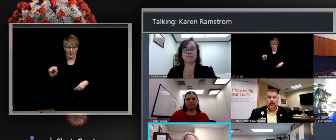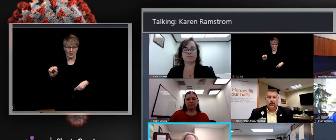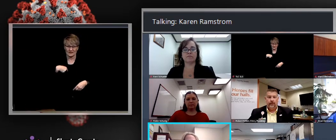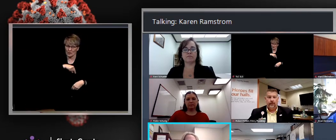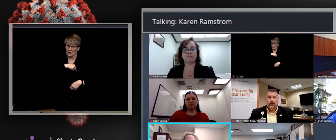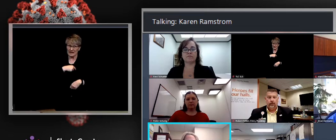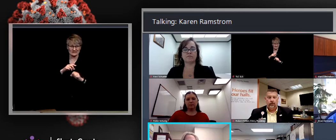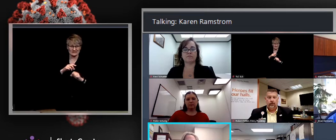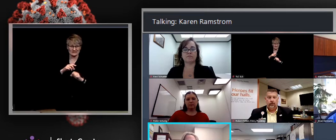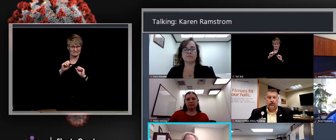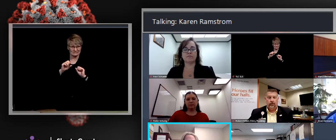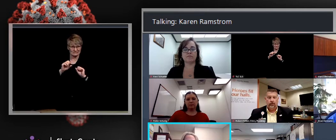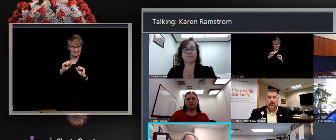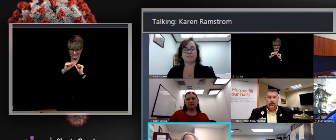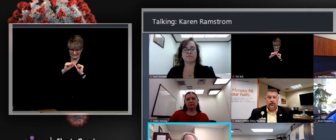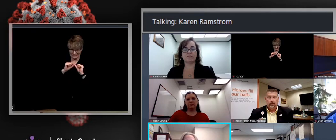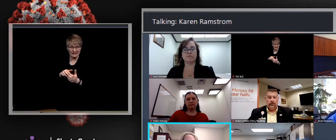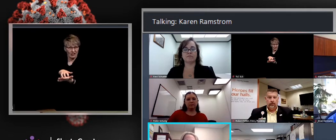infection or from vaccination.